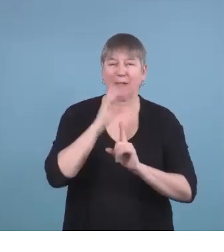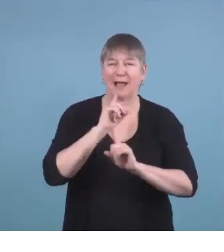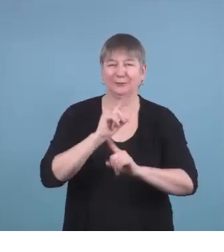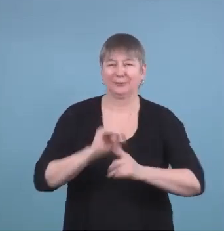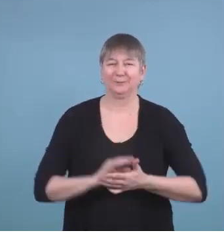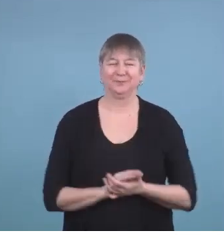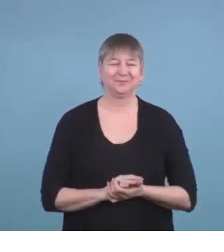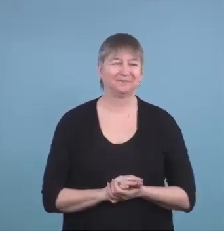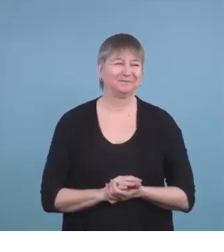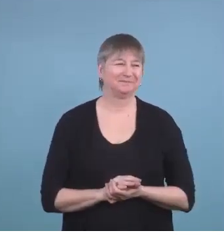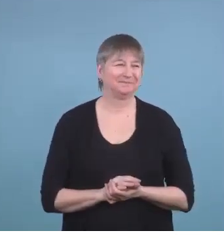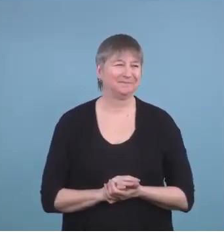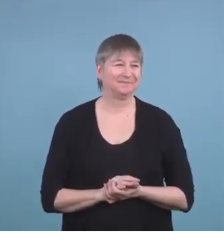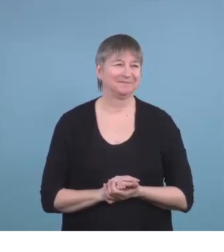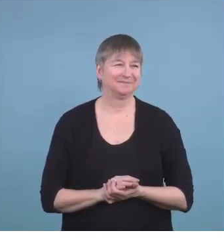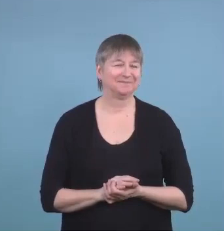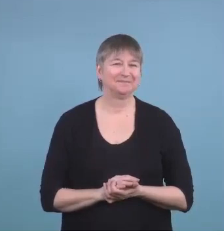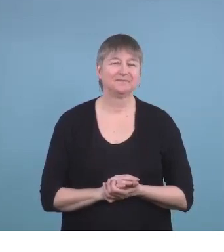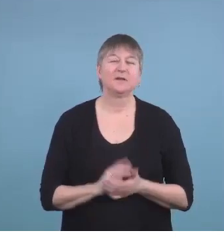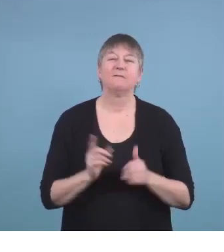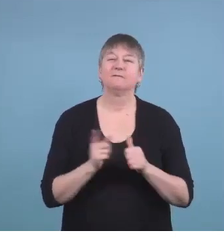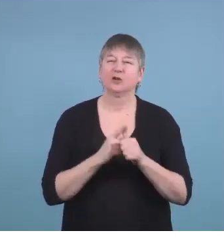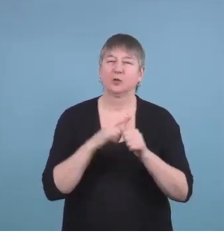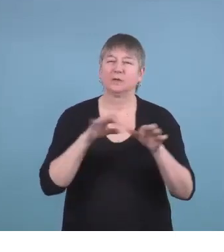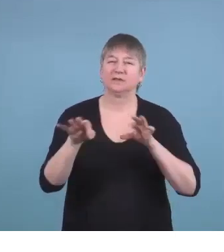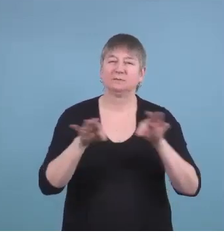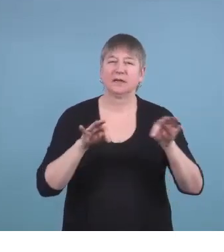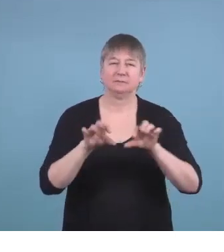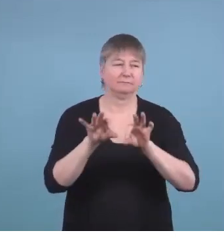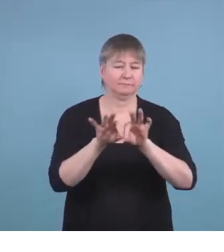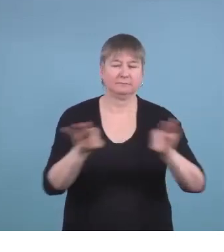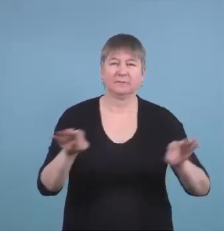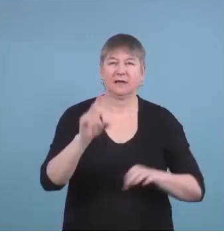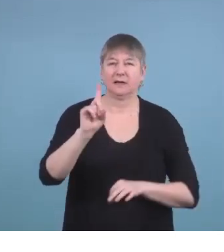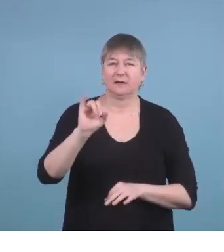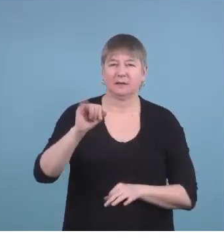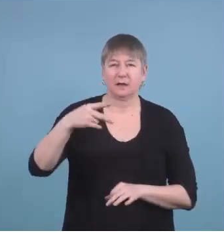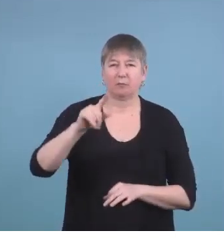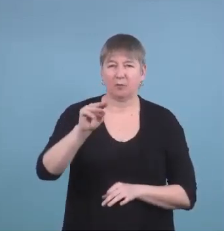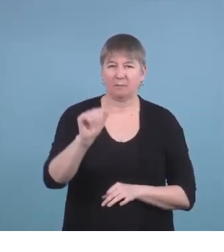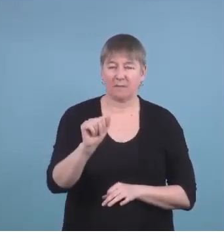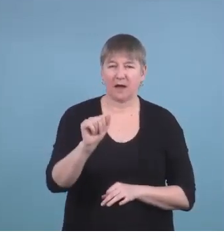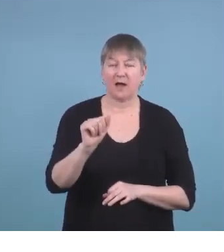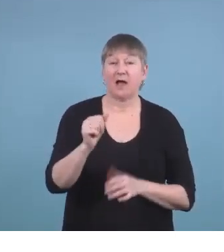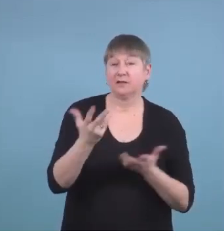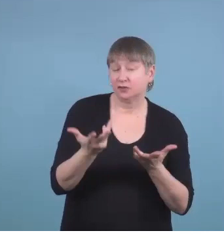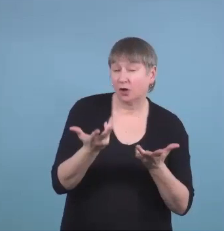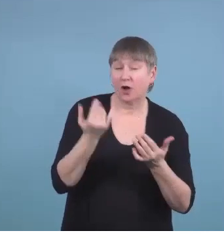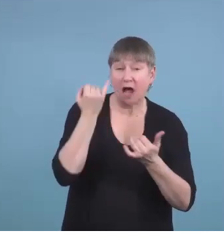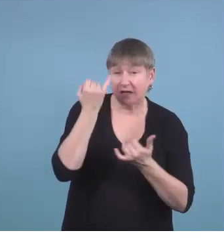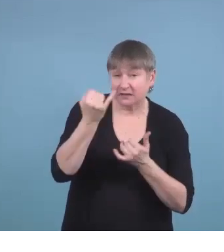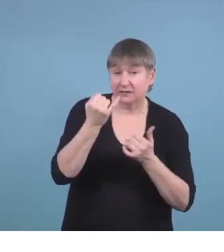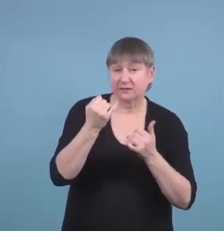I'm going to start with a diploma and just kind of talk about some of the transition things that we've found that you might not have in your head